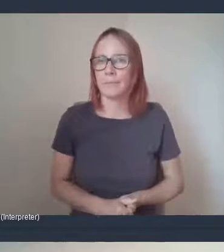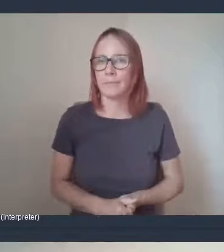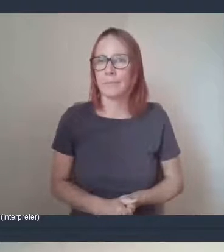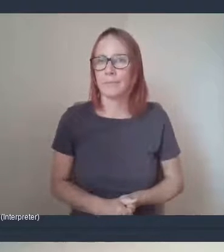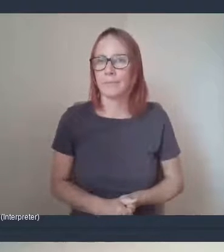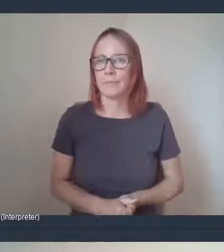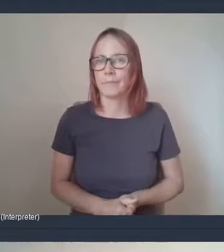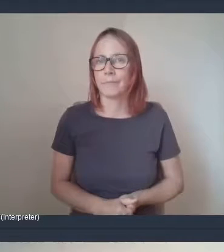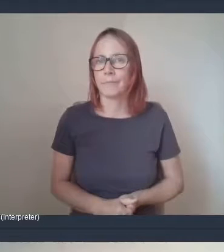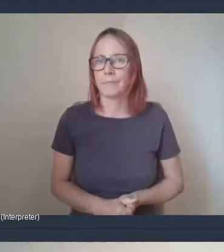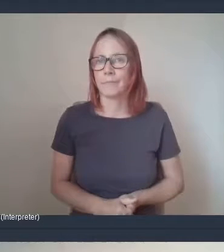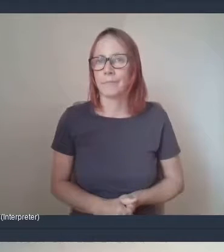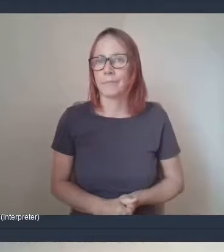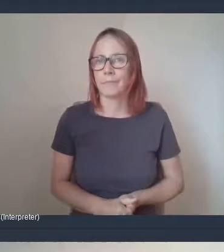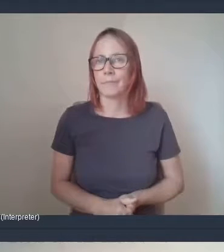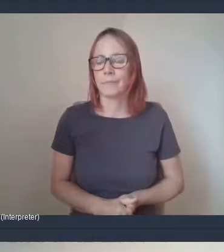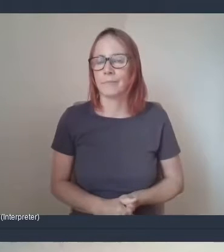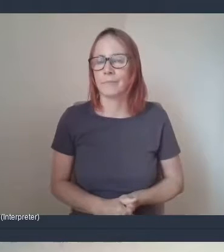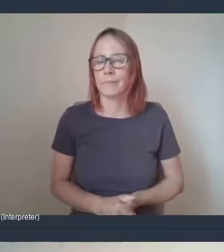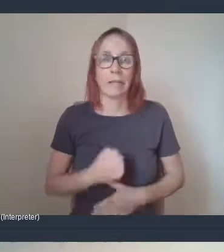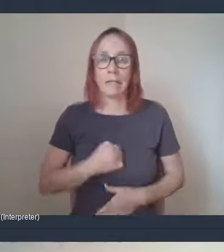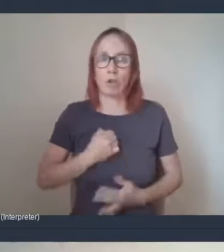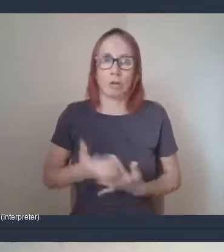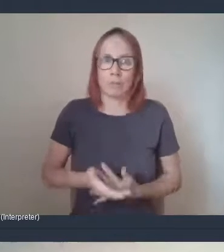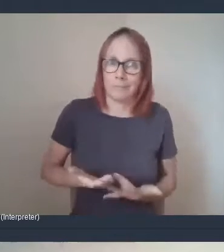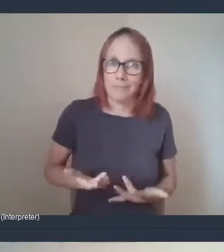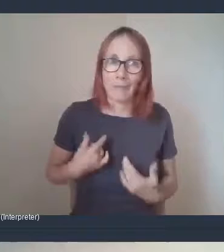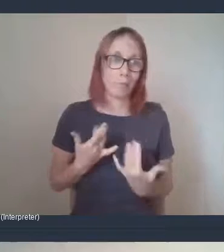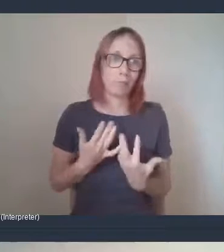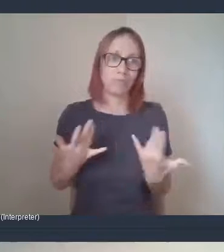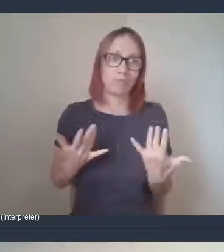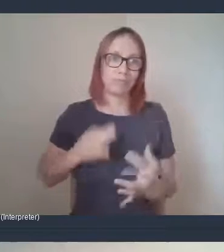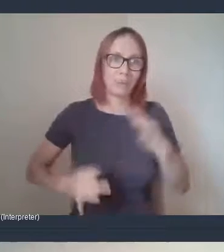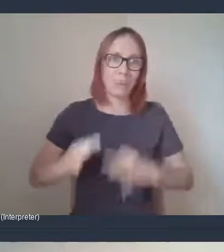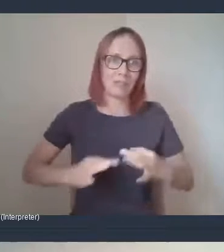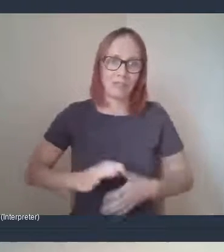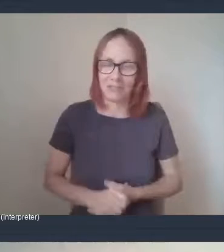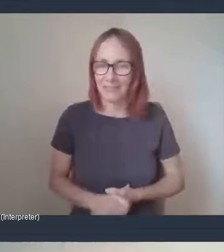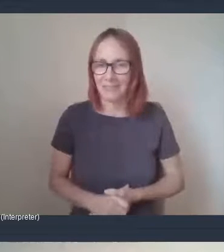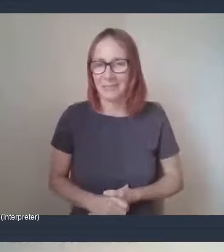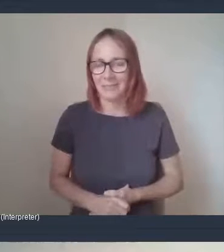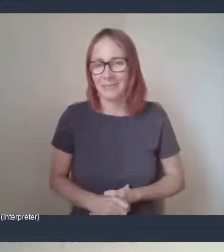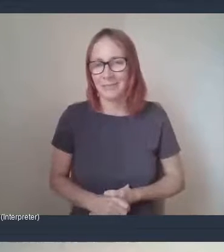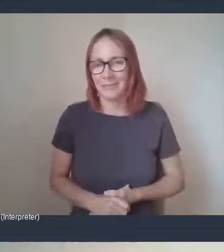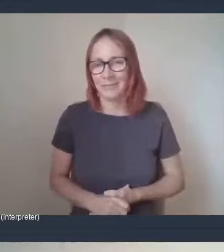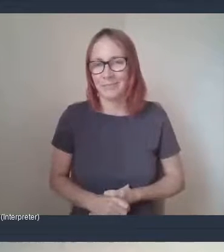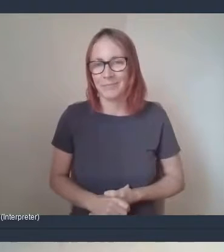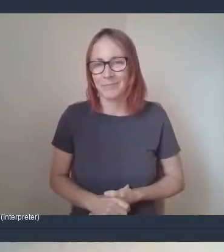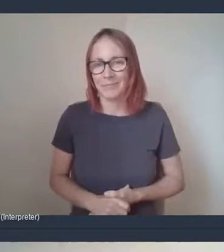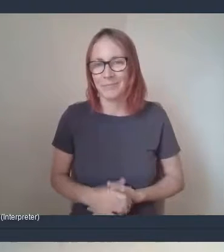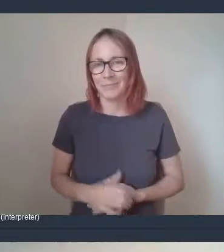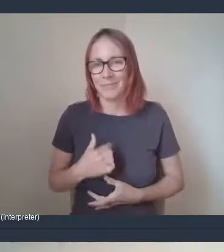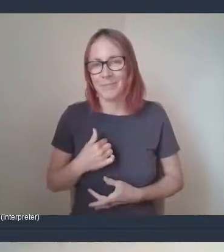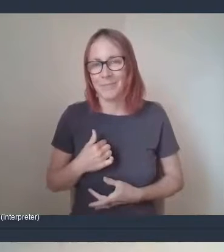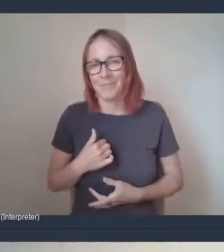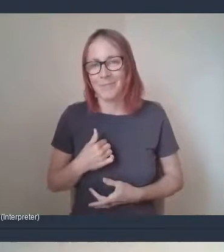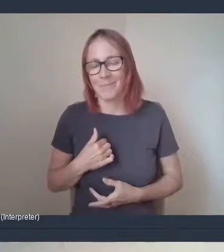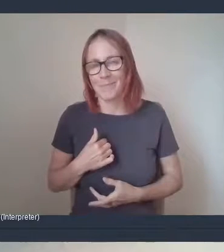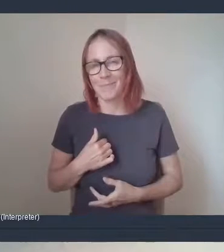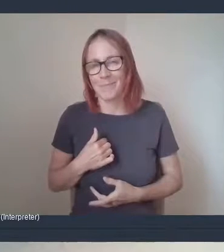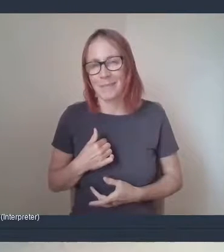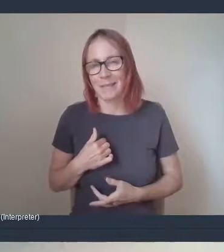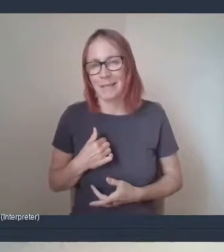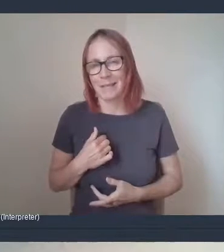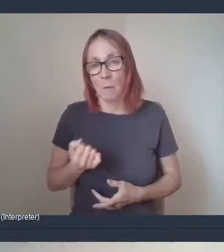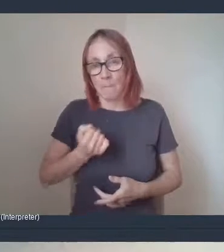So, sorry, I'm sorry, I could lose a question. Go ahead. The question that I was trying to say before my